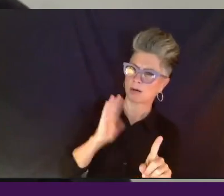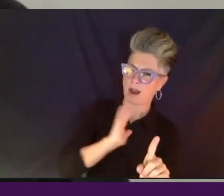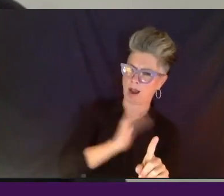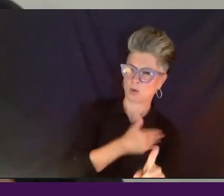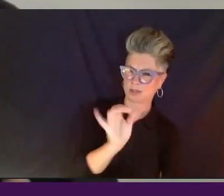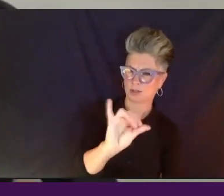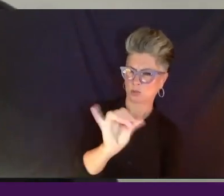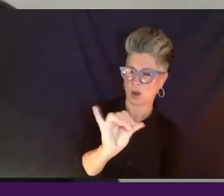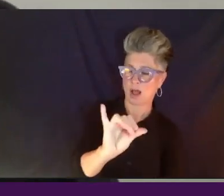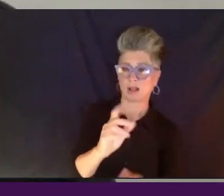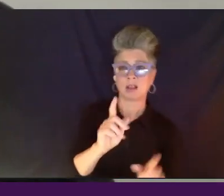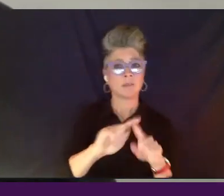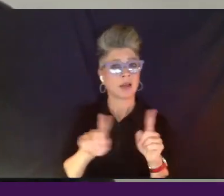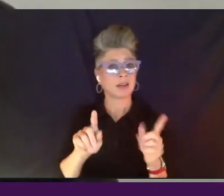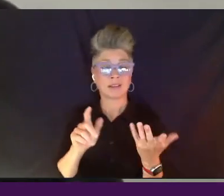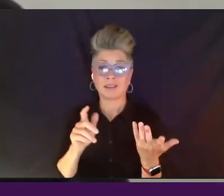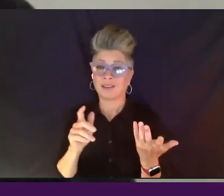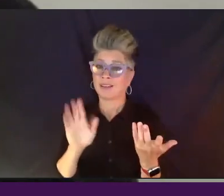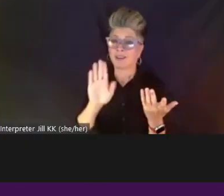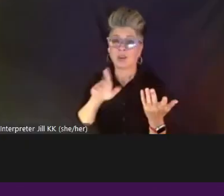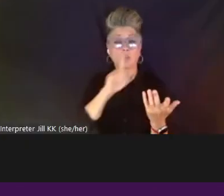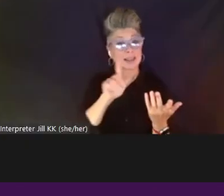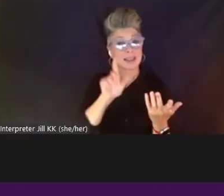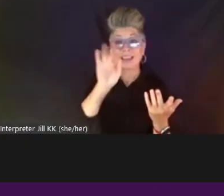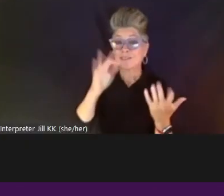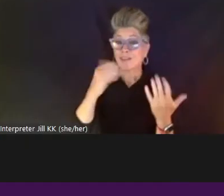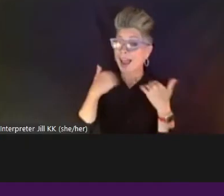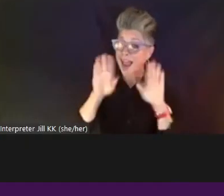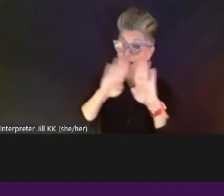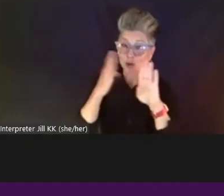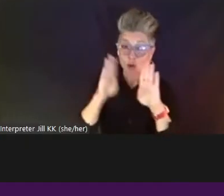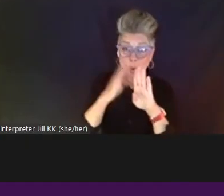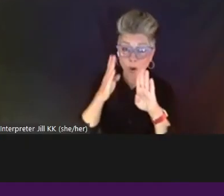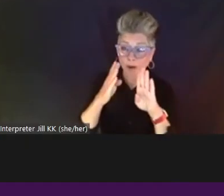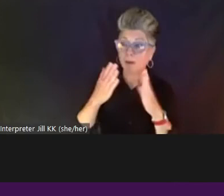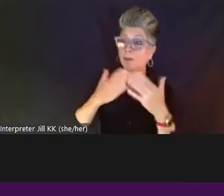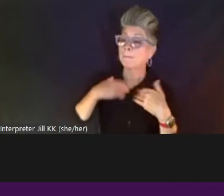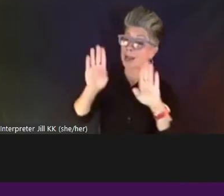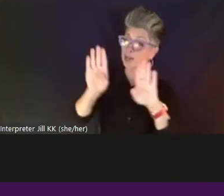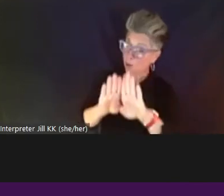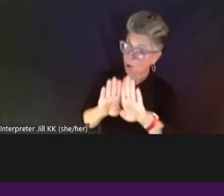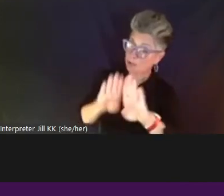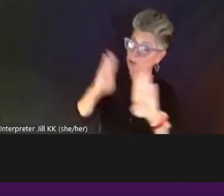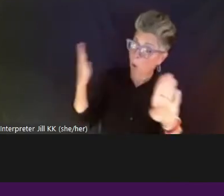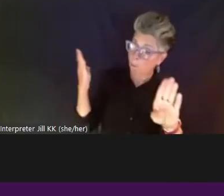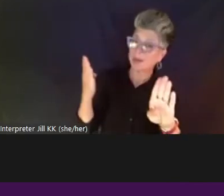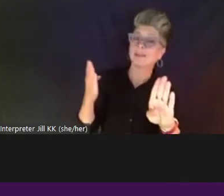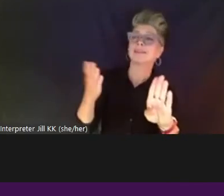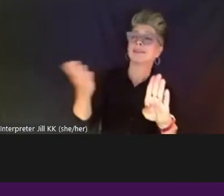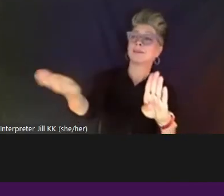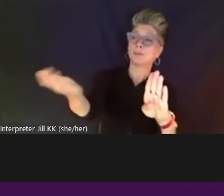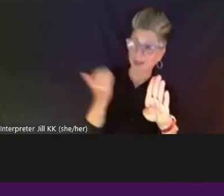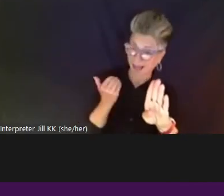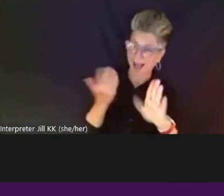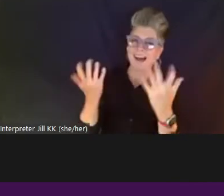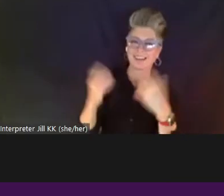to joke, if I had a door, it would be open. So bring it on. Thank you, Michael. Chris?